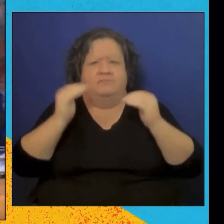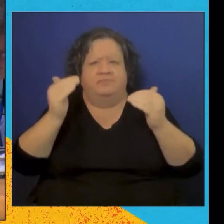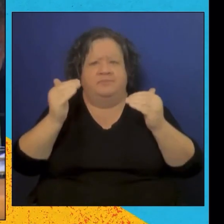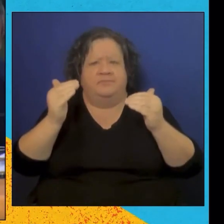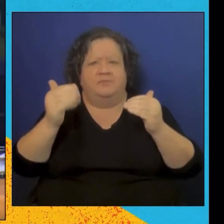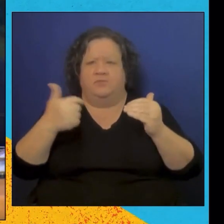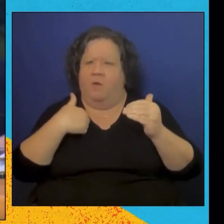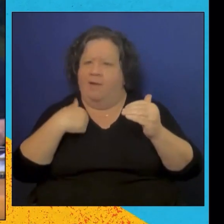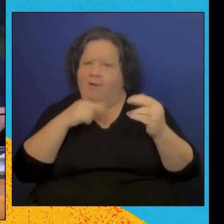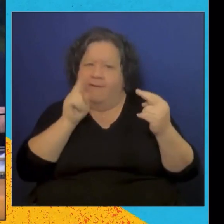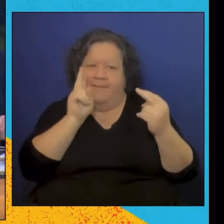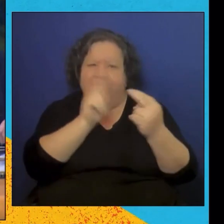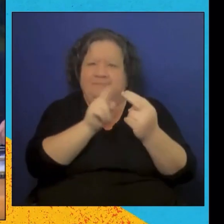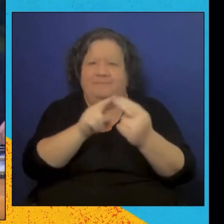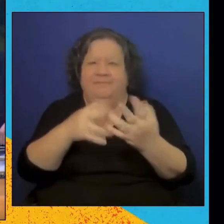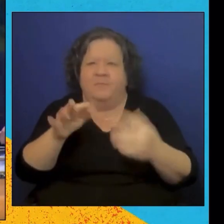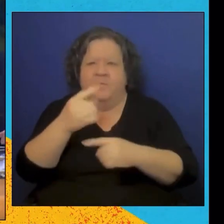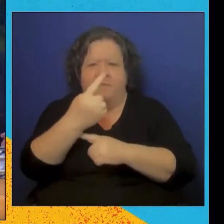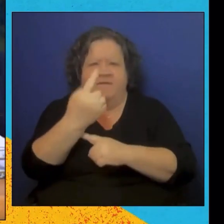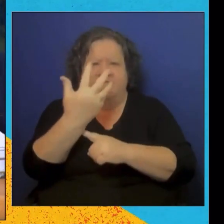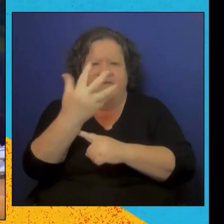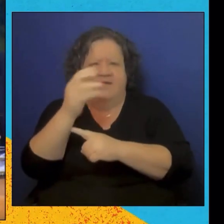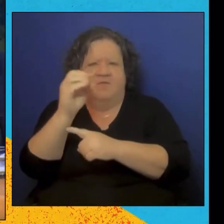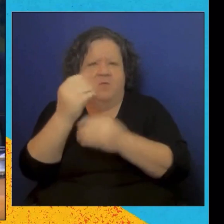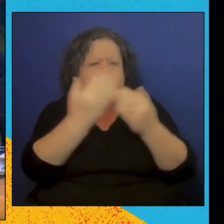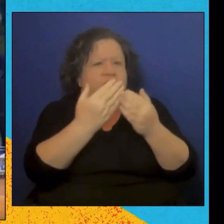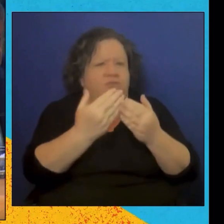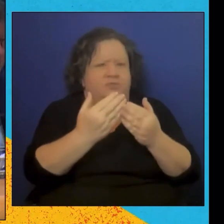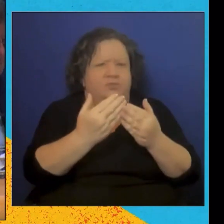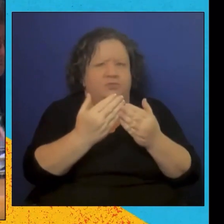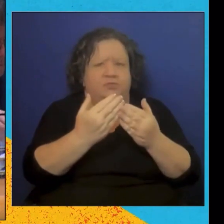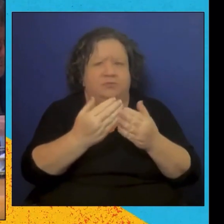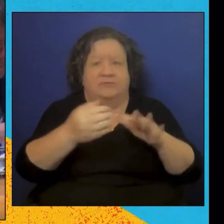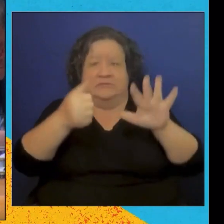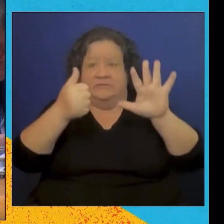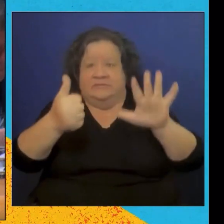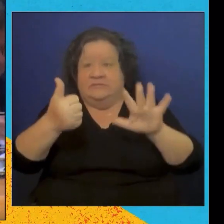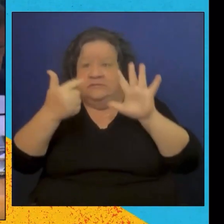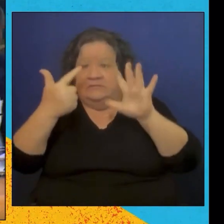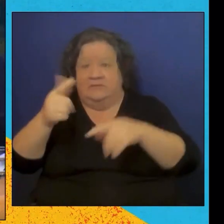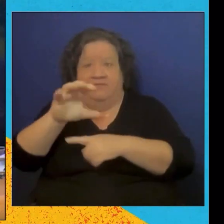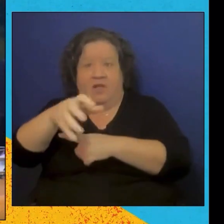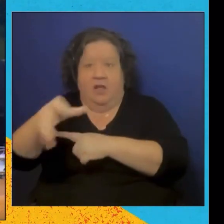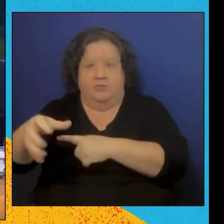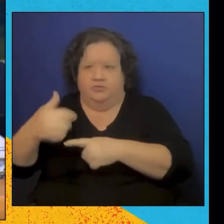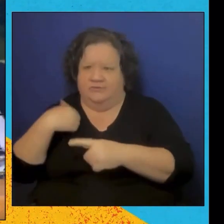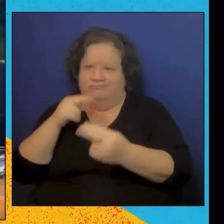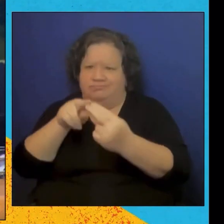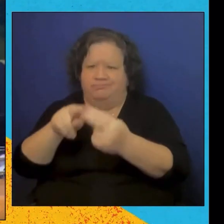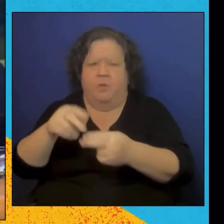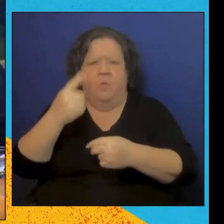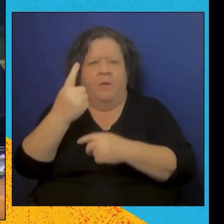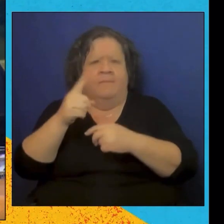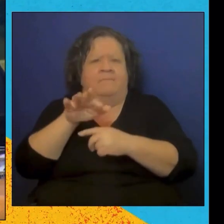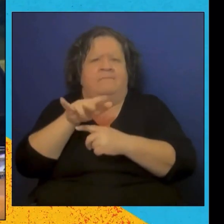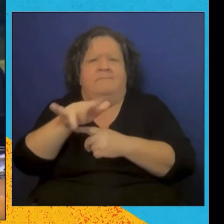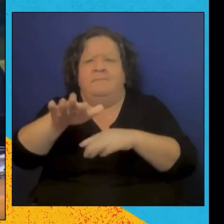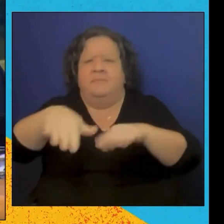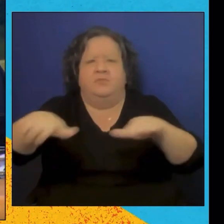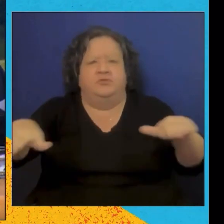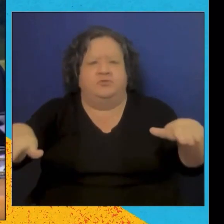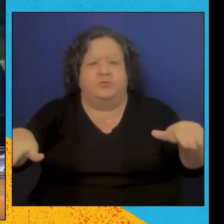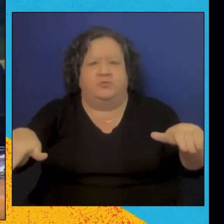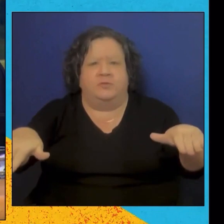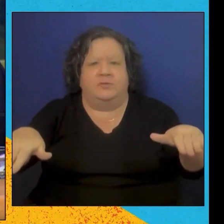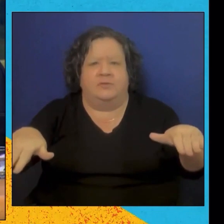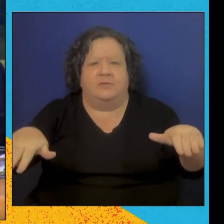allows us to have unique solutions for each region with the right know-how and local insights. The human